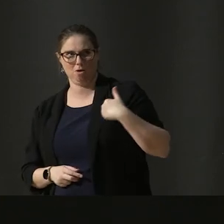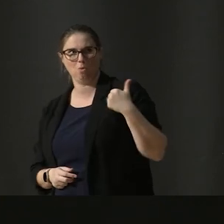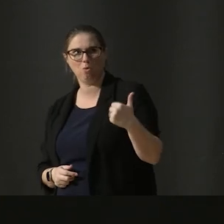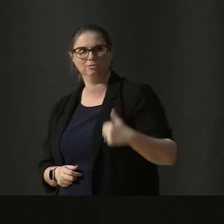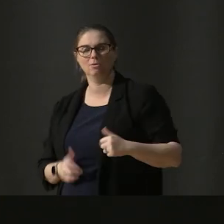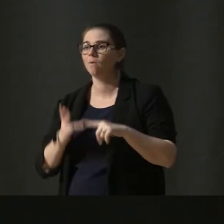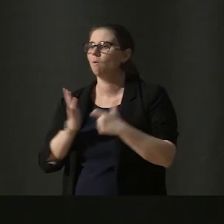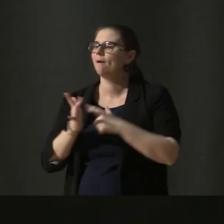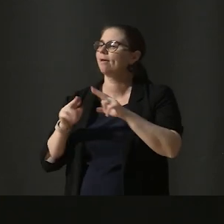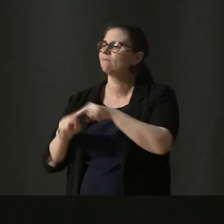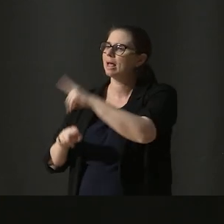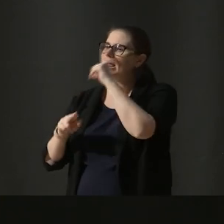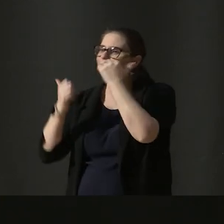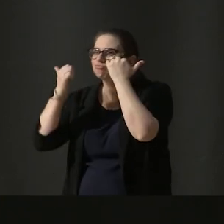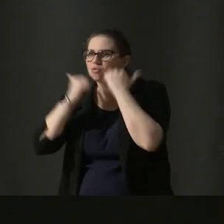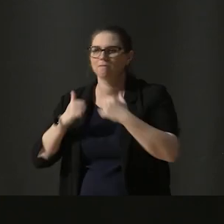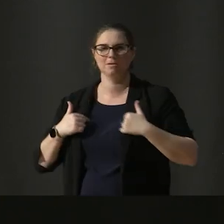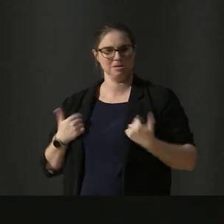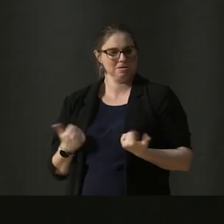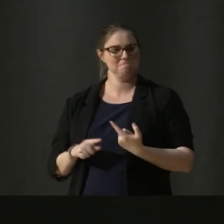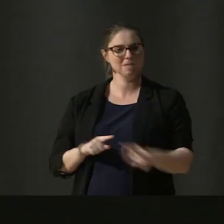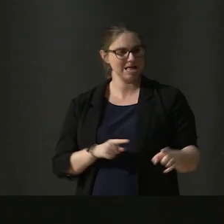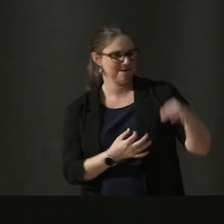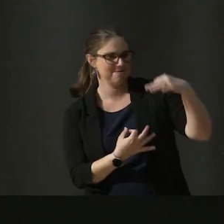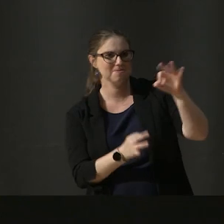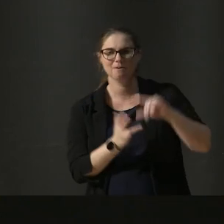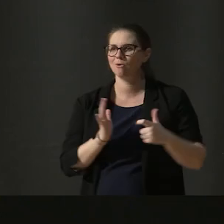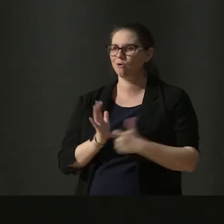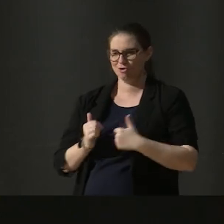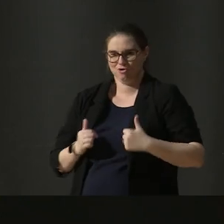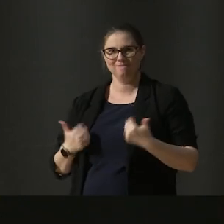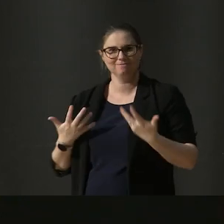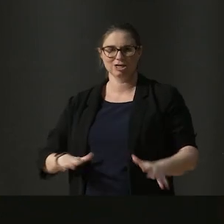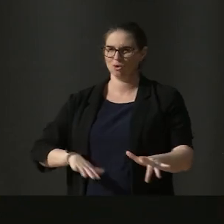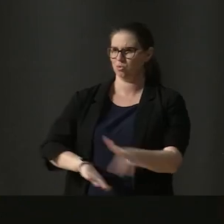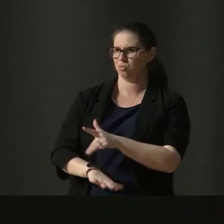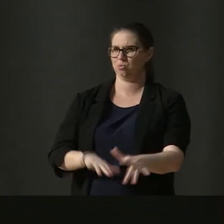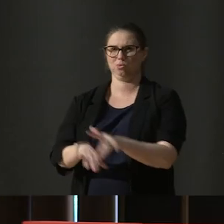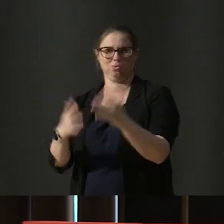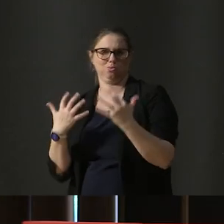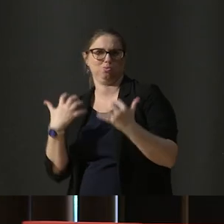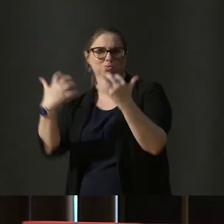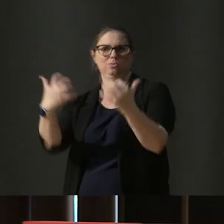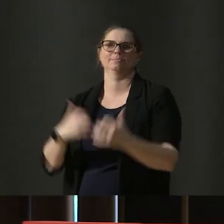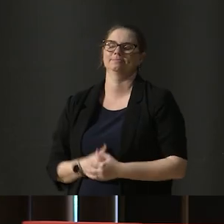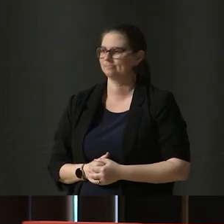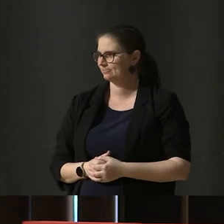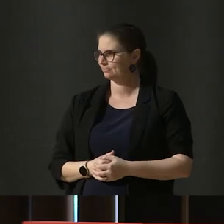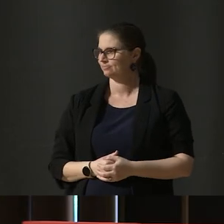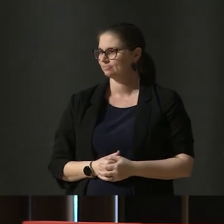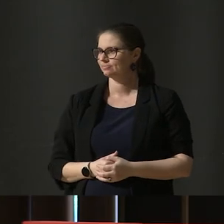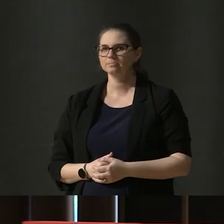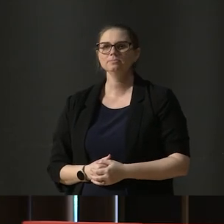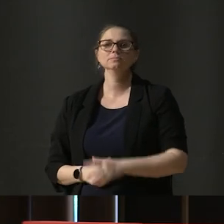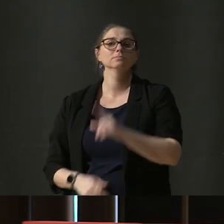or proven in those milestone moments on a big stage or in the exam room. Last but not least,